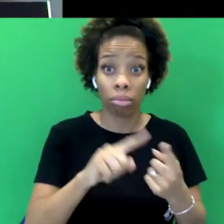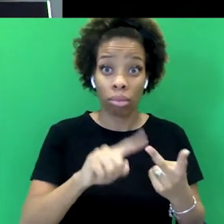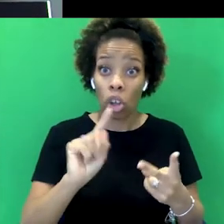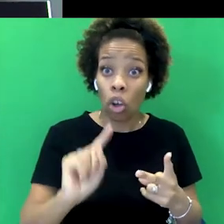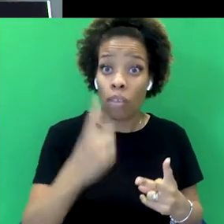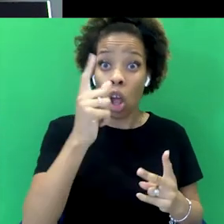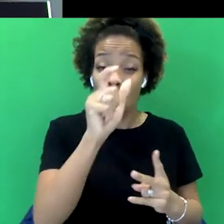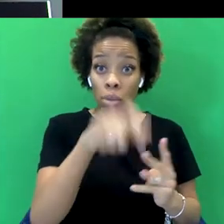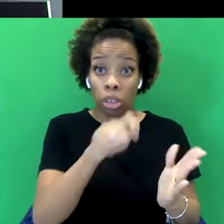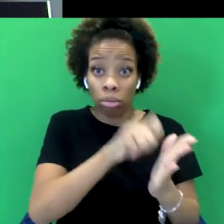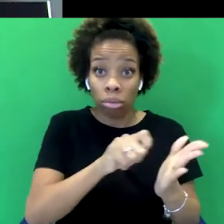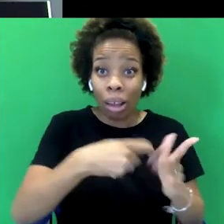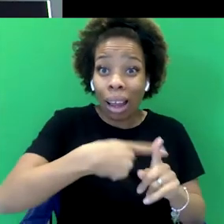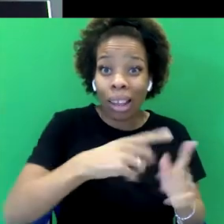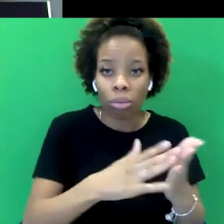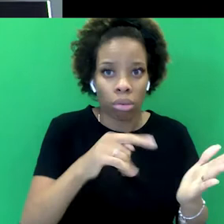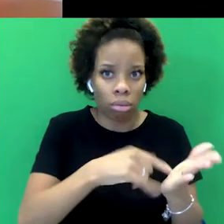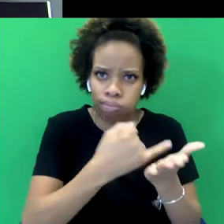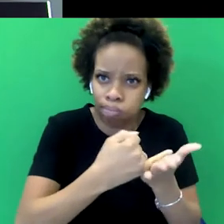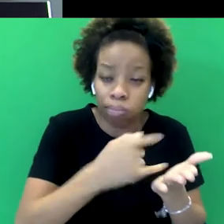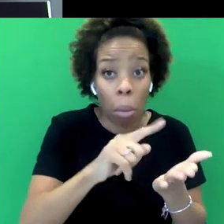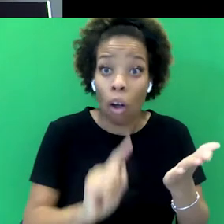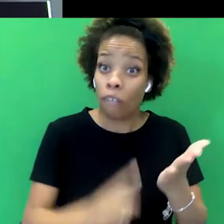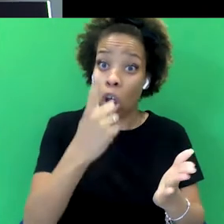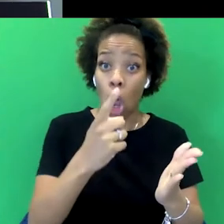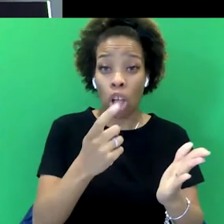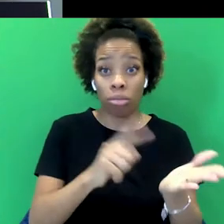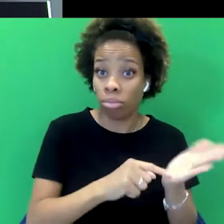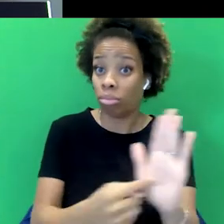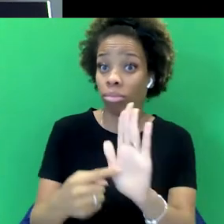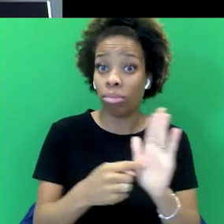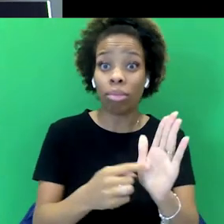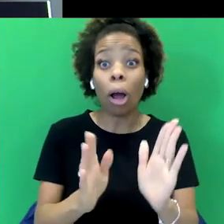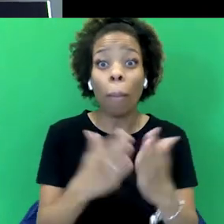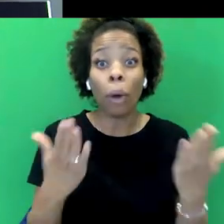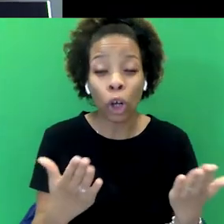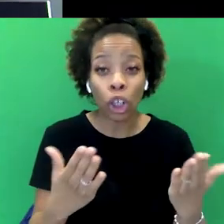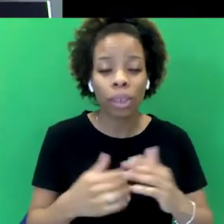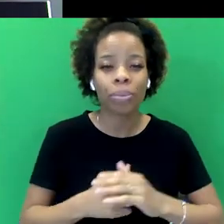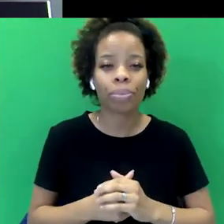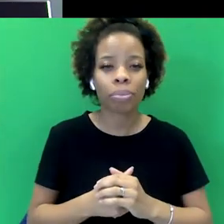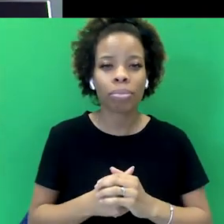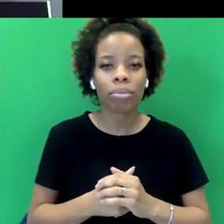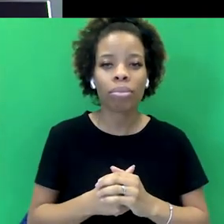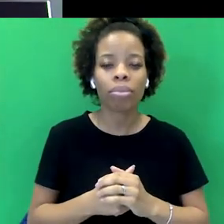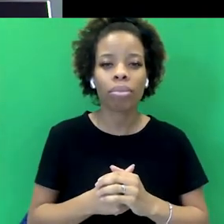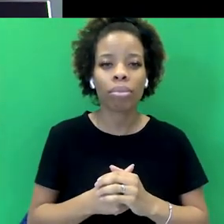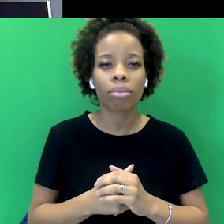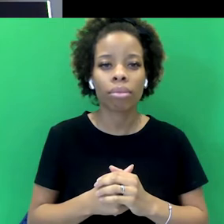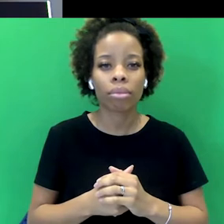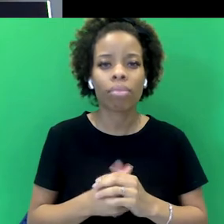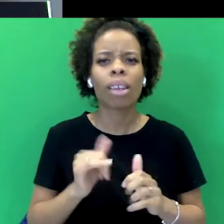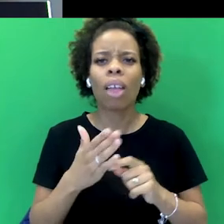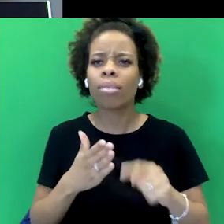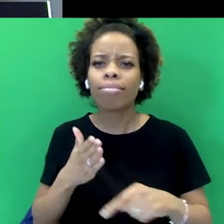English. It was a terrible book, but he was the first. And then I went to Amritsar in India